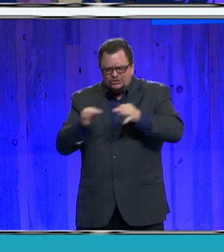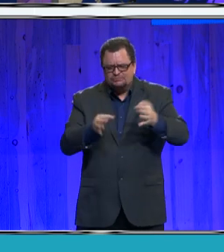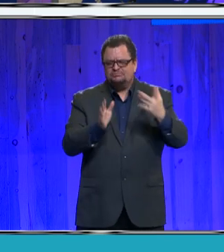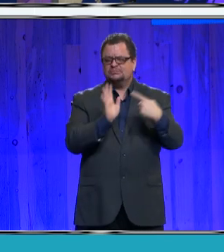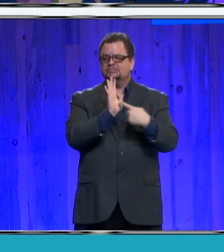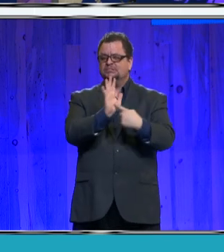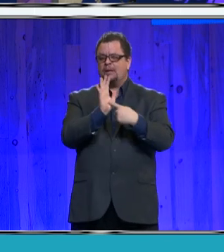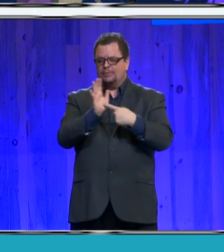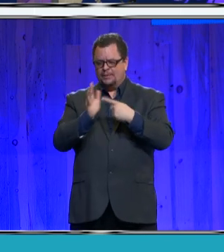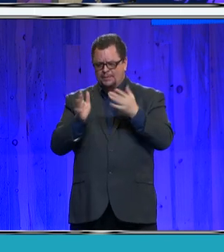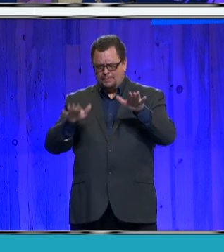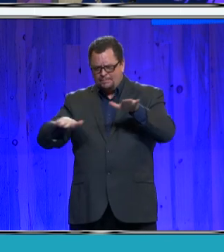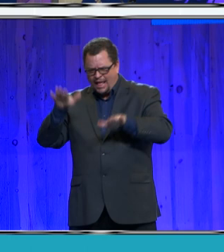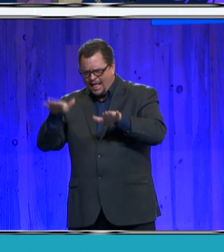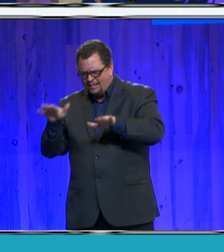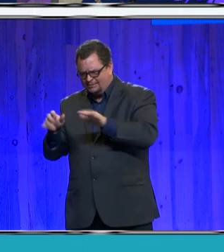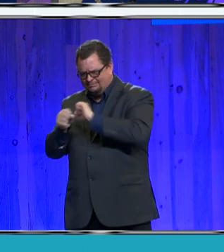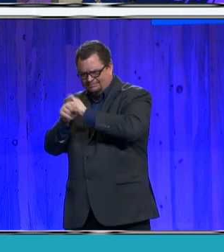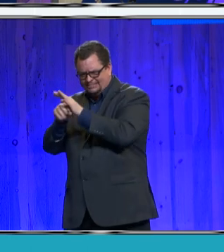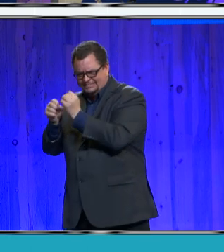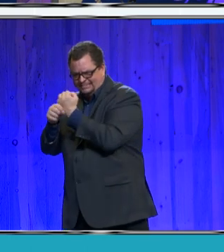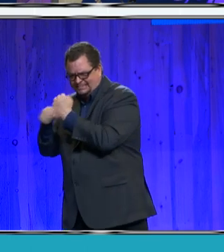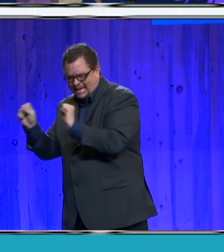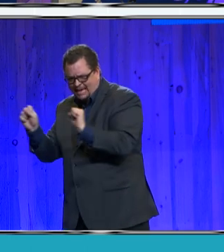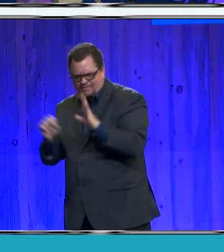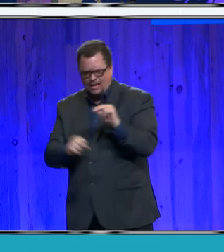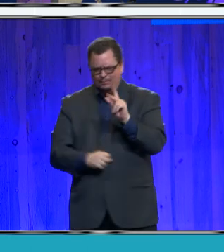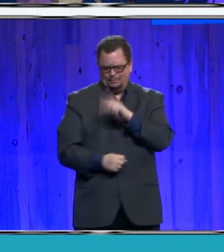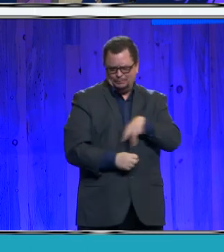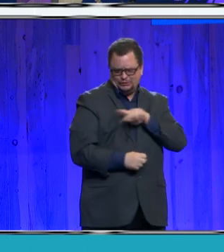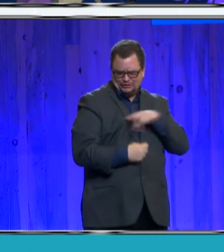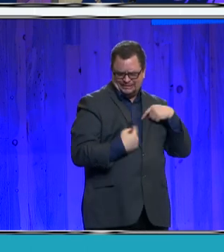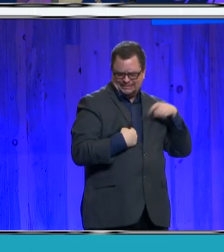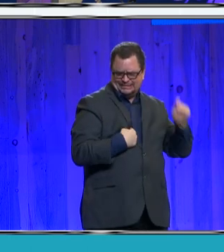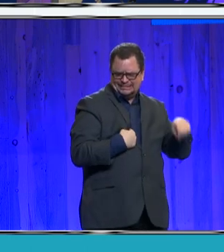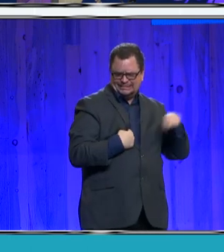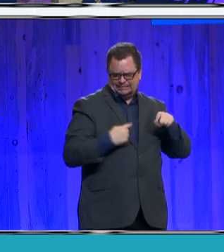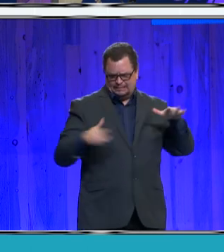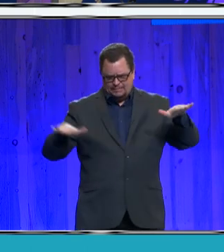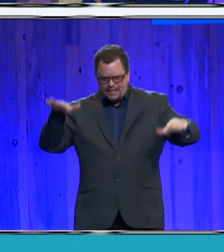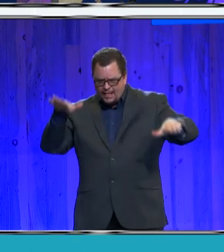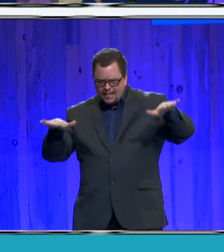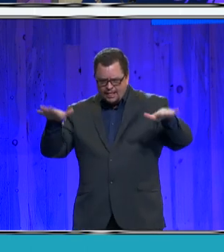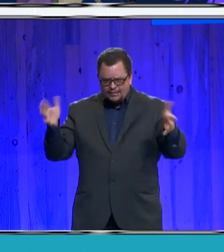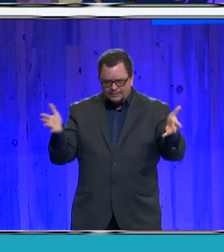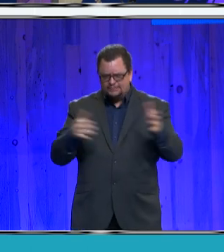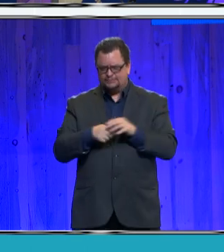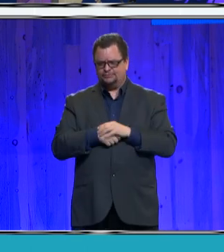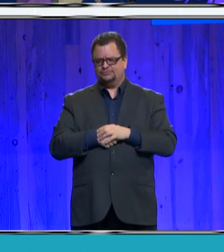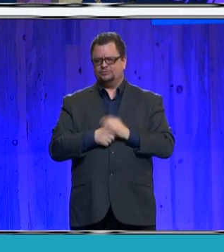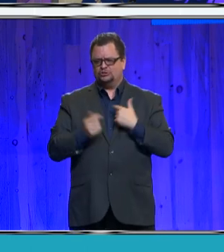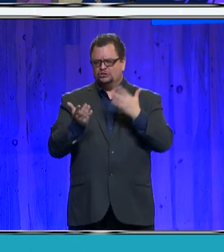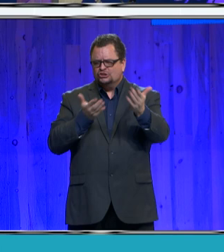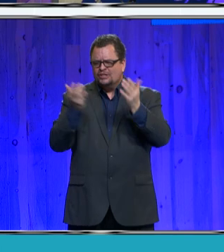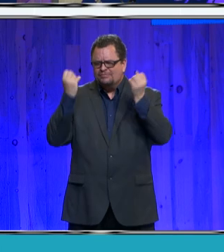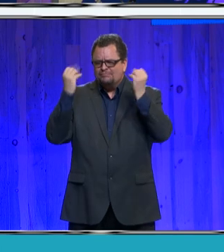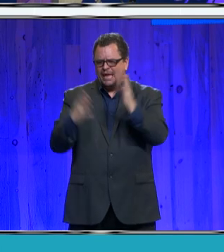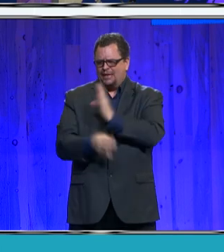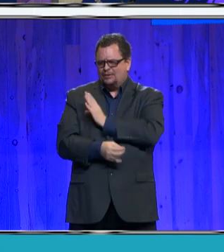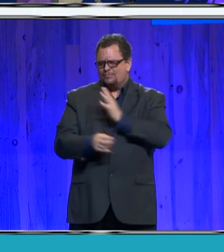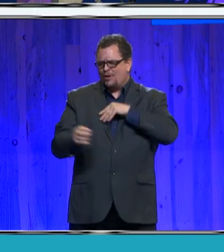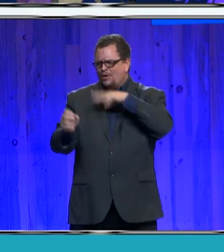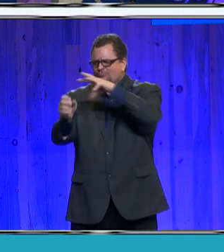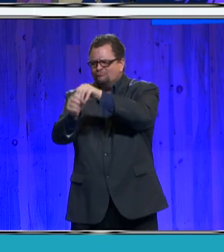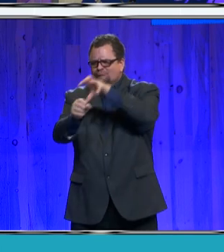between COVID safety and personal rights. All of them serve on many boards in our community. And my